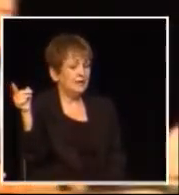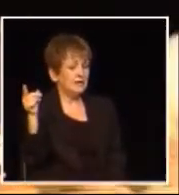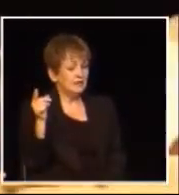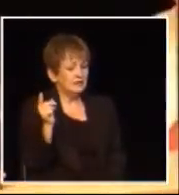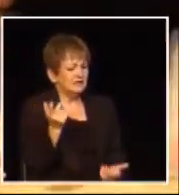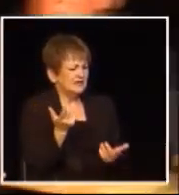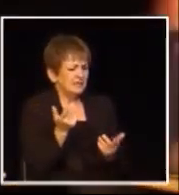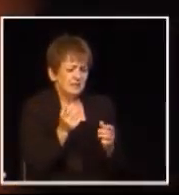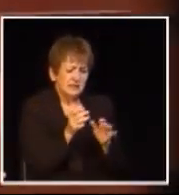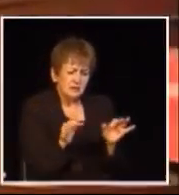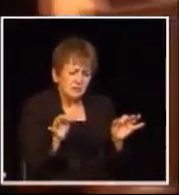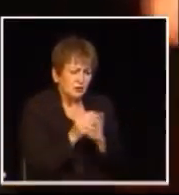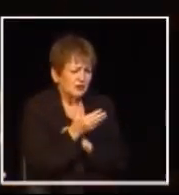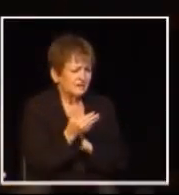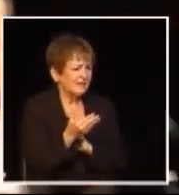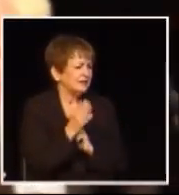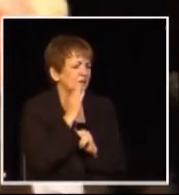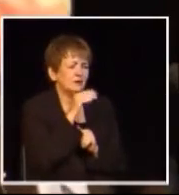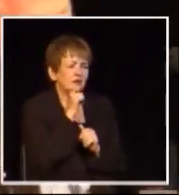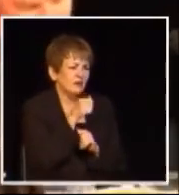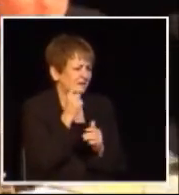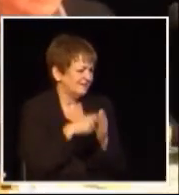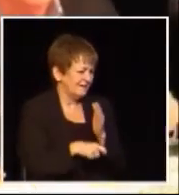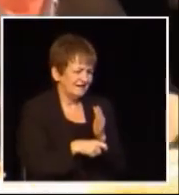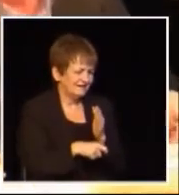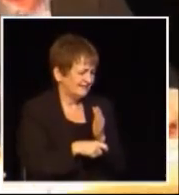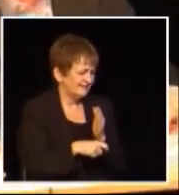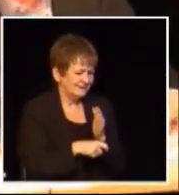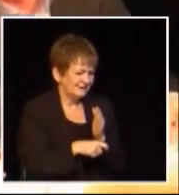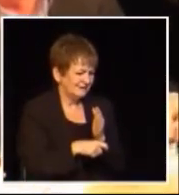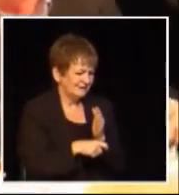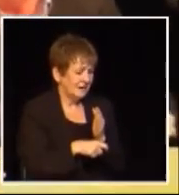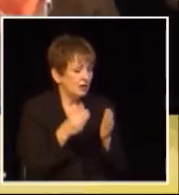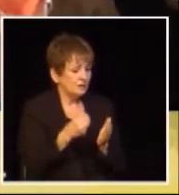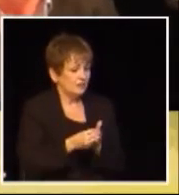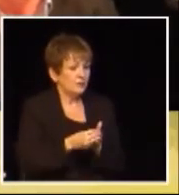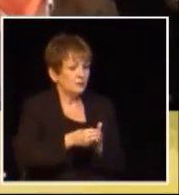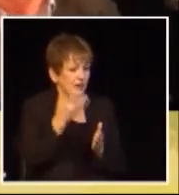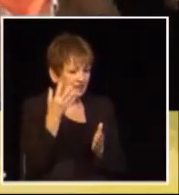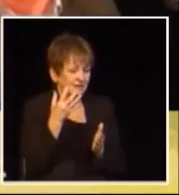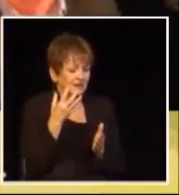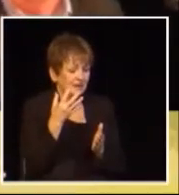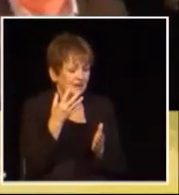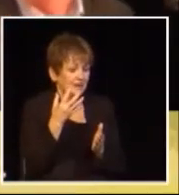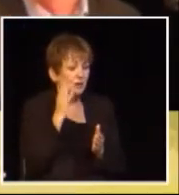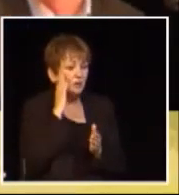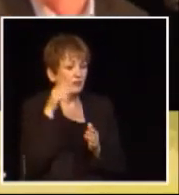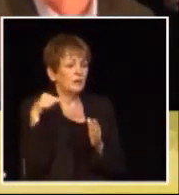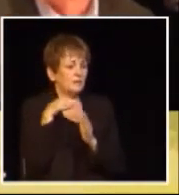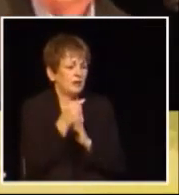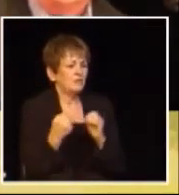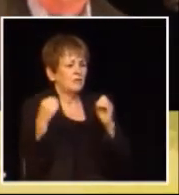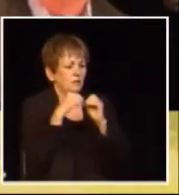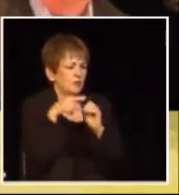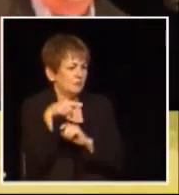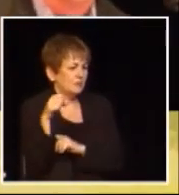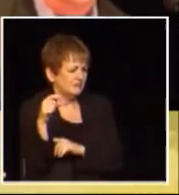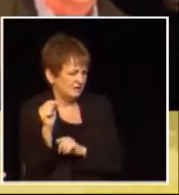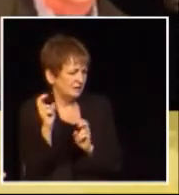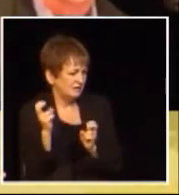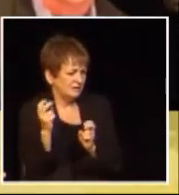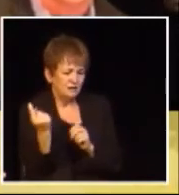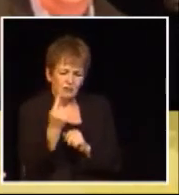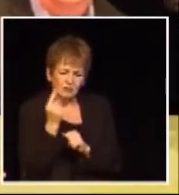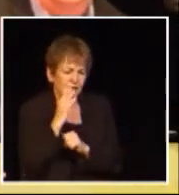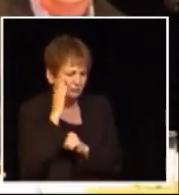well it's the essentials are not being taxed and if you look at this this is a consumption tax the wealthy people will be paying more provincial sales